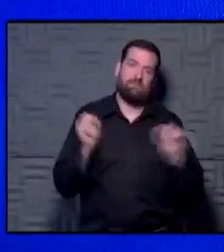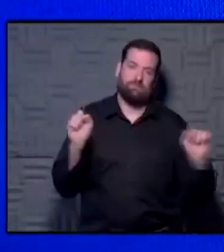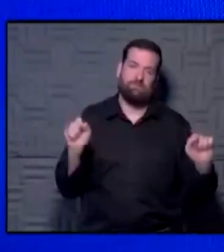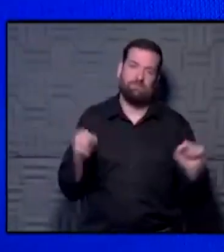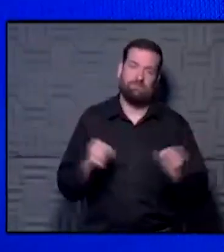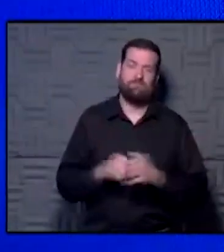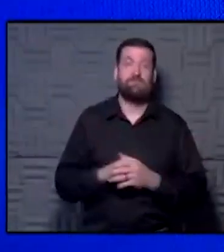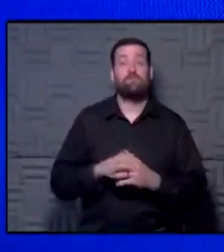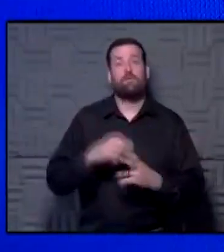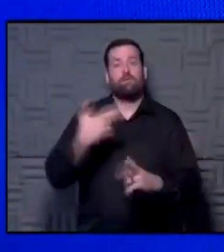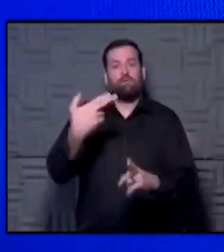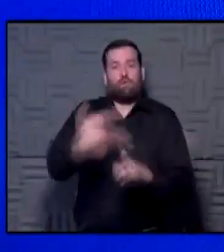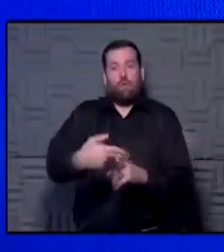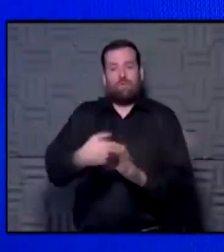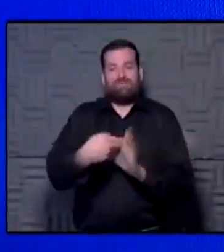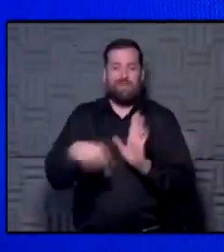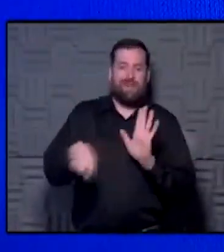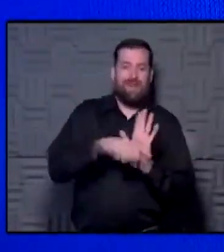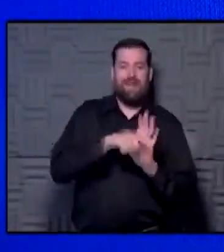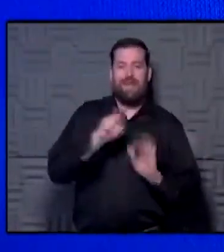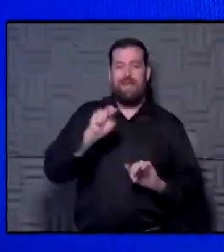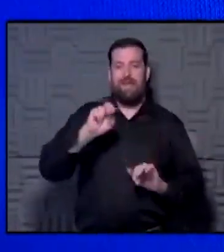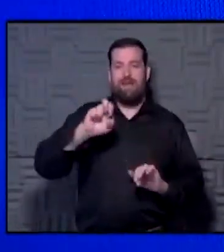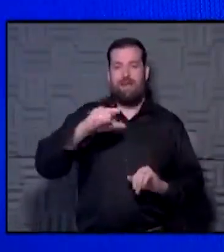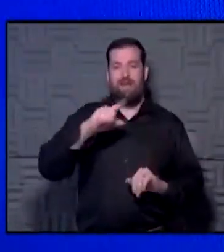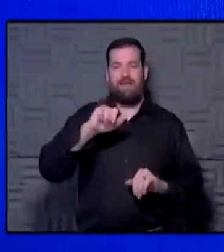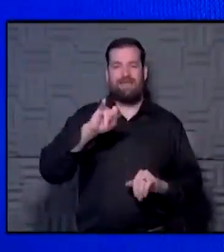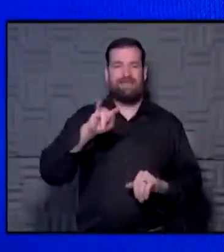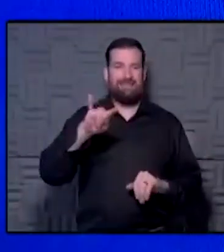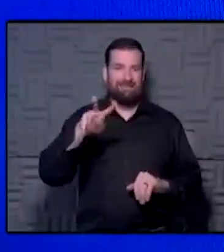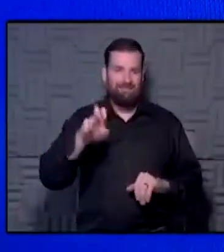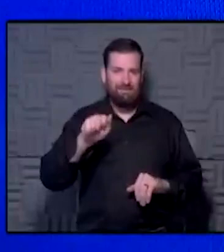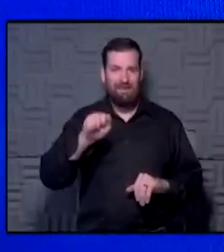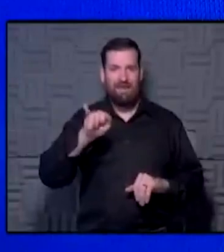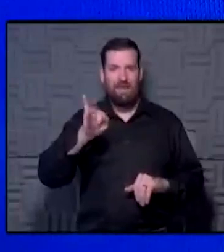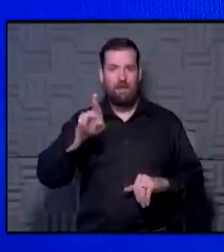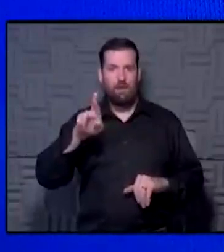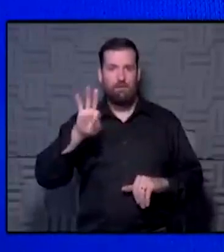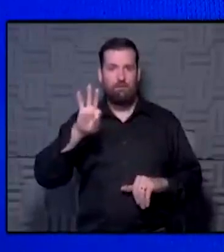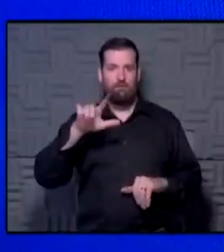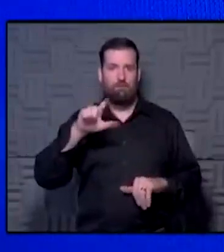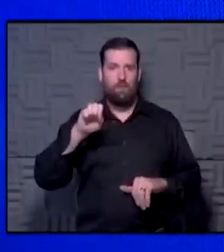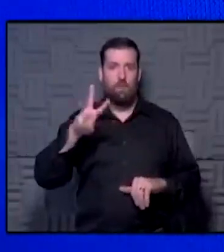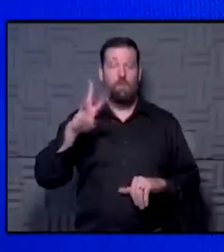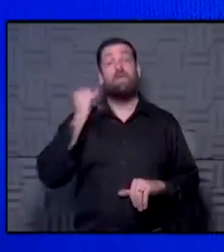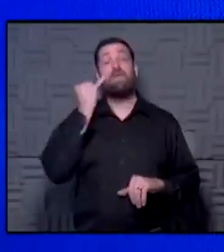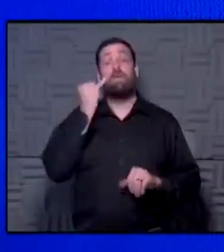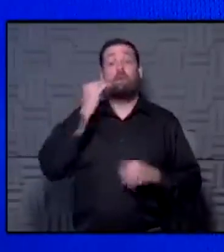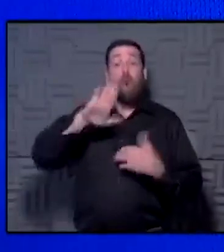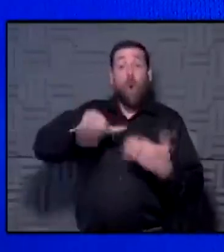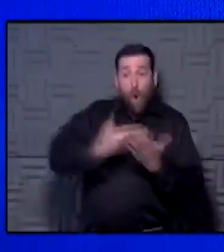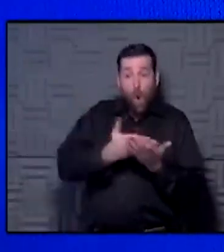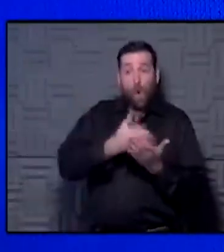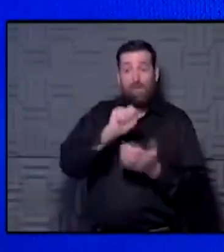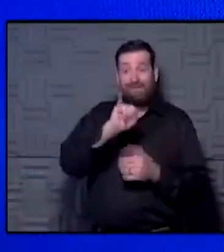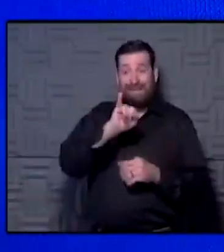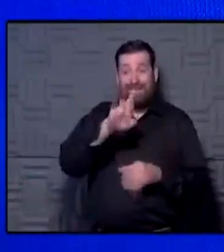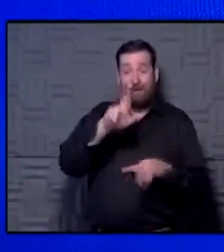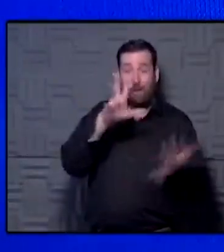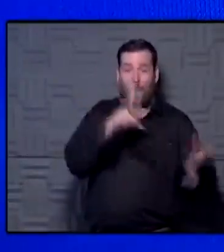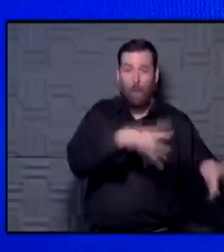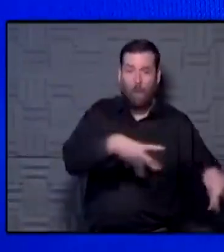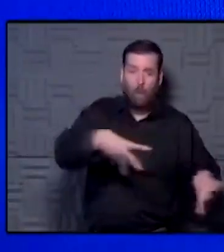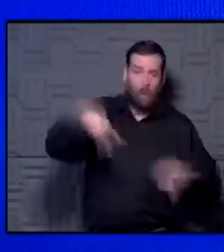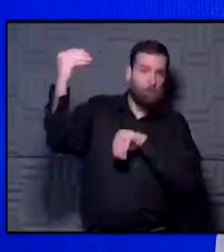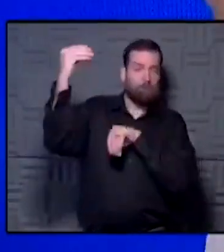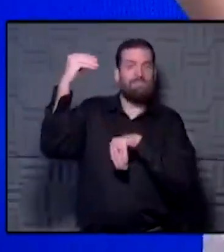And that's called negative airflow. And if you can turn a room over every six minutes, that means that flow, when I breathe out, most of air particles are going to go